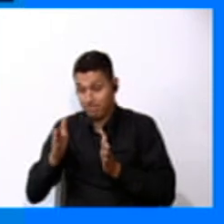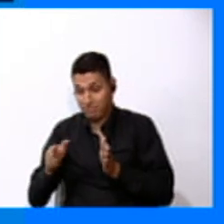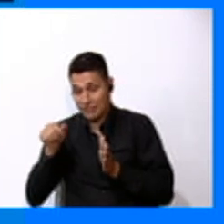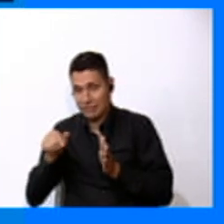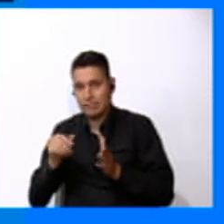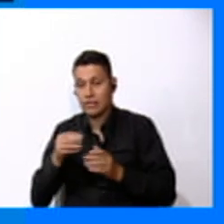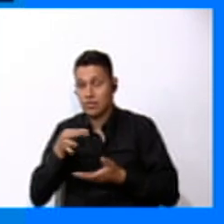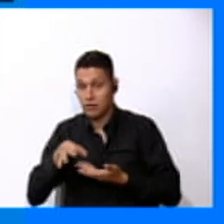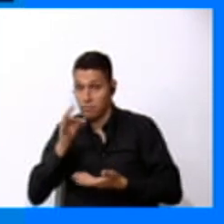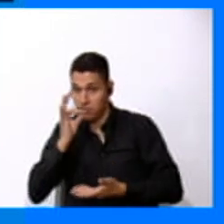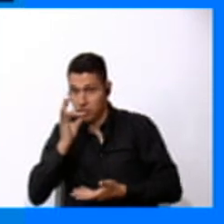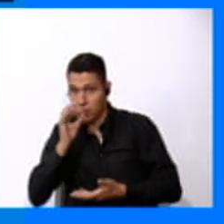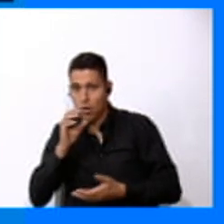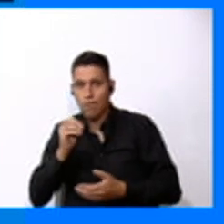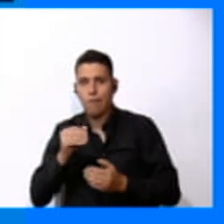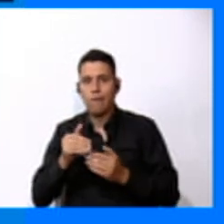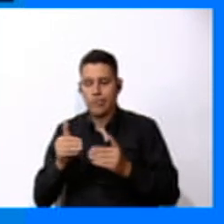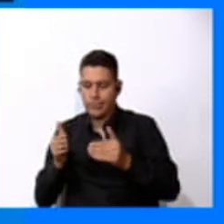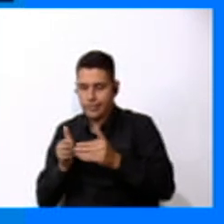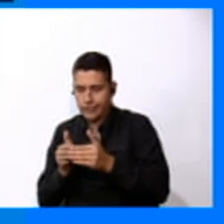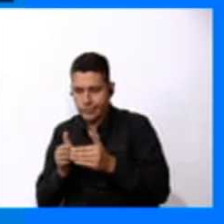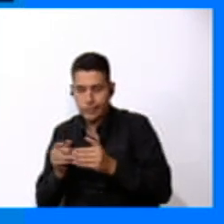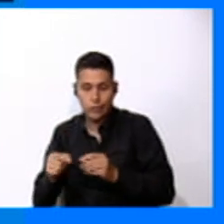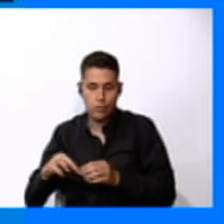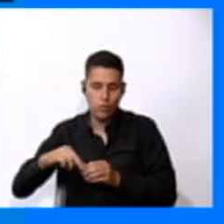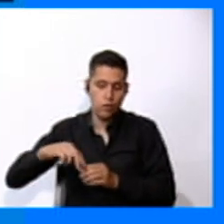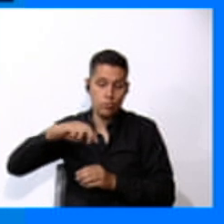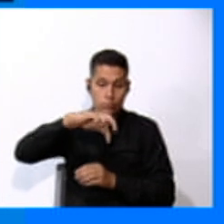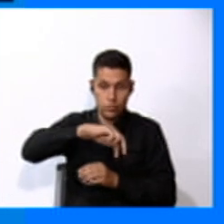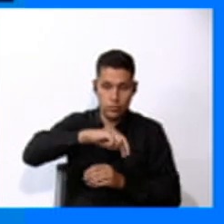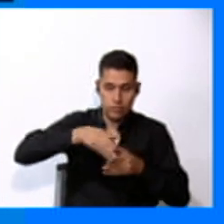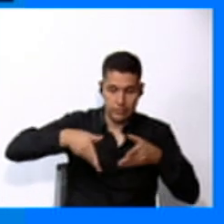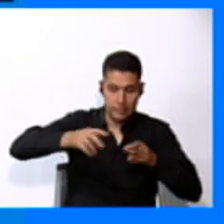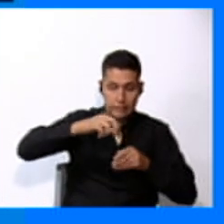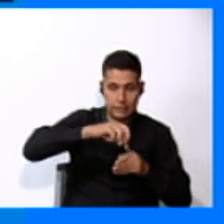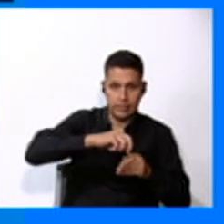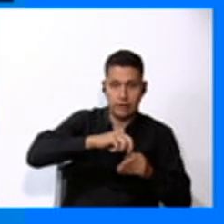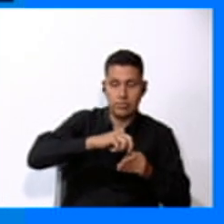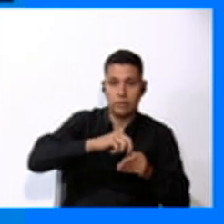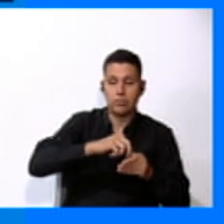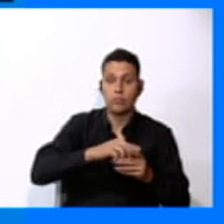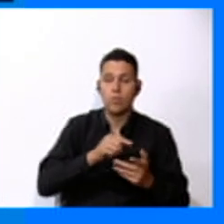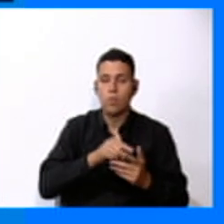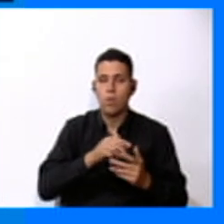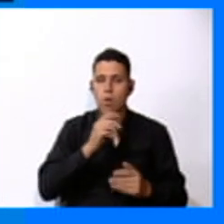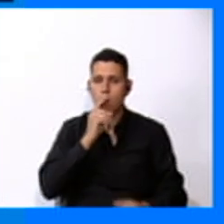Across from the school? In my town? On your left.